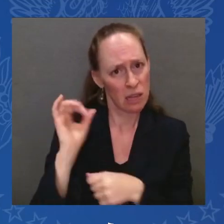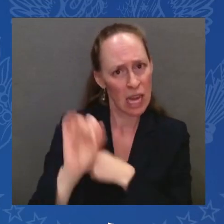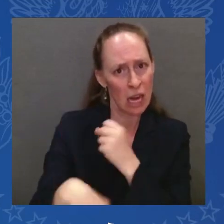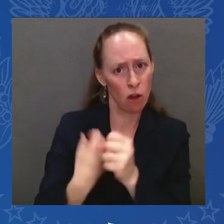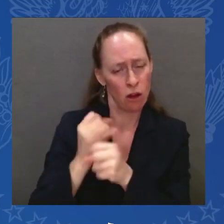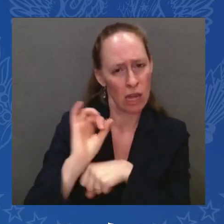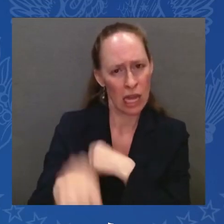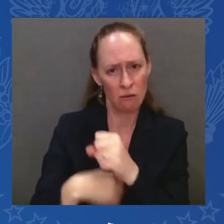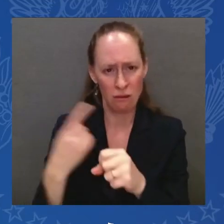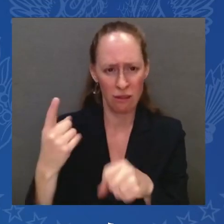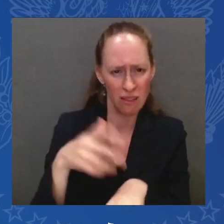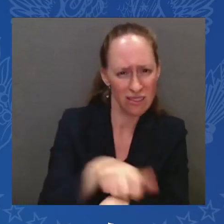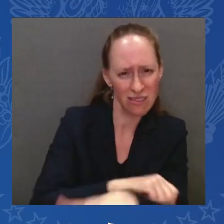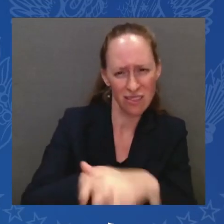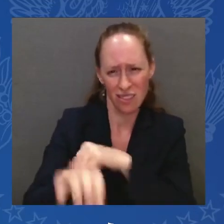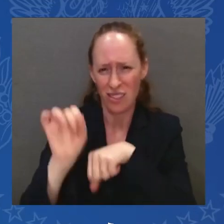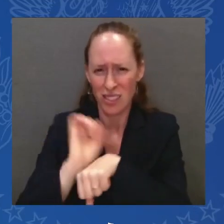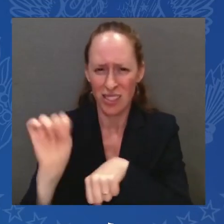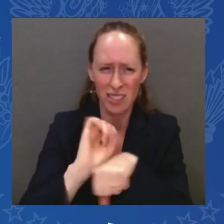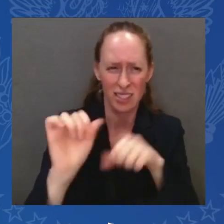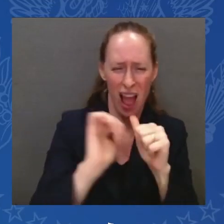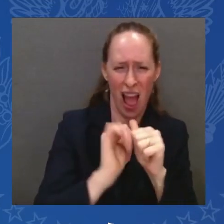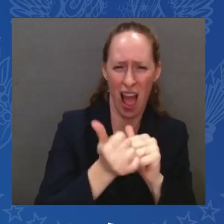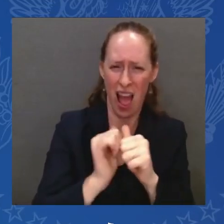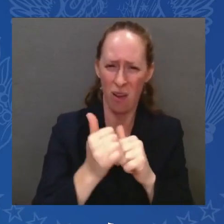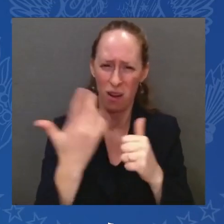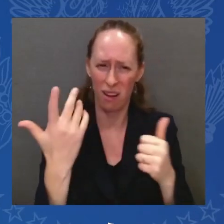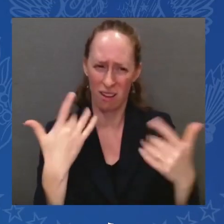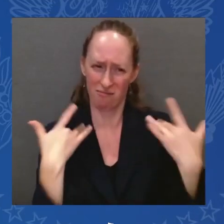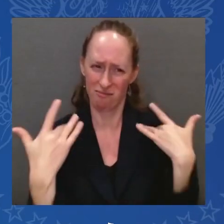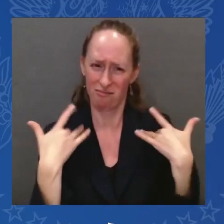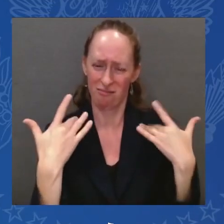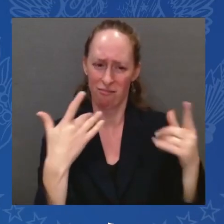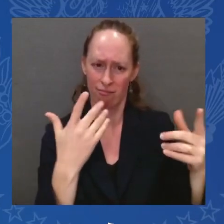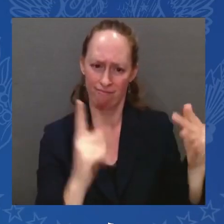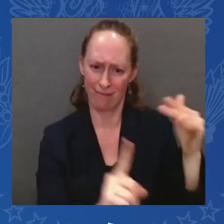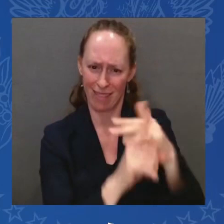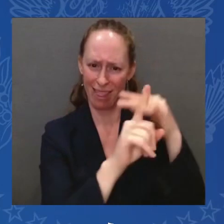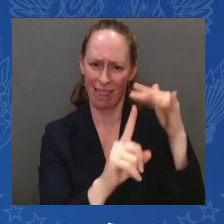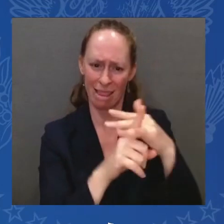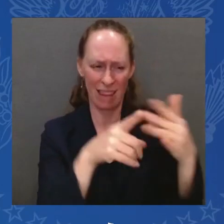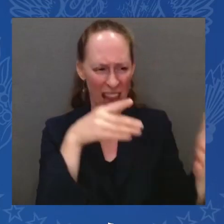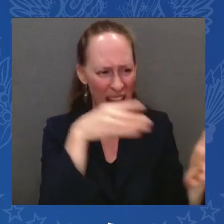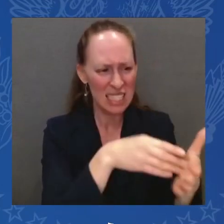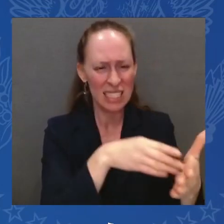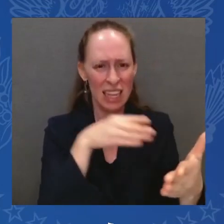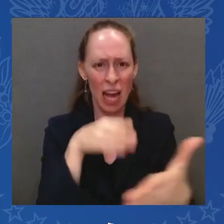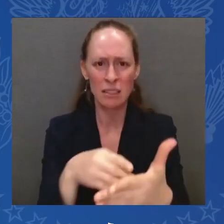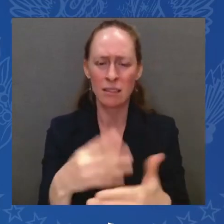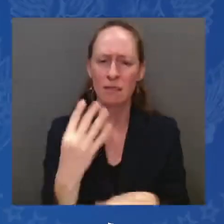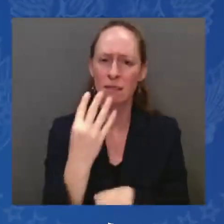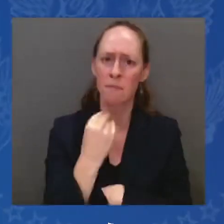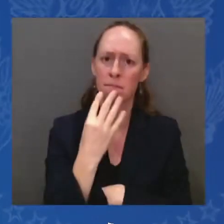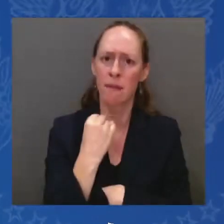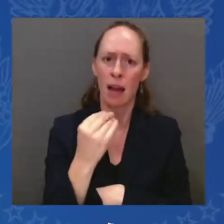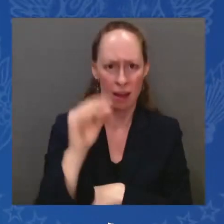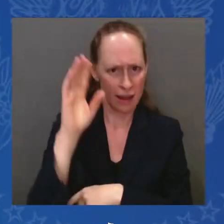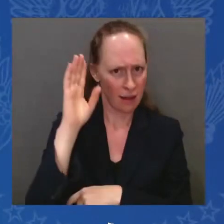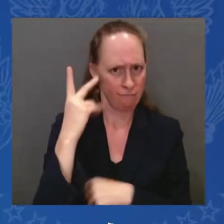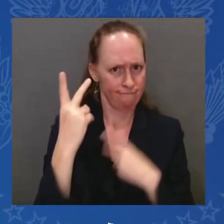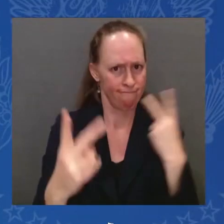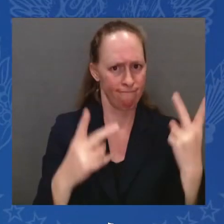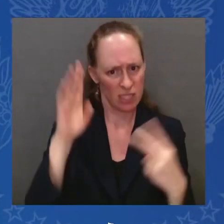-Semitism. And I know many of you are personally impacted by what's happened in Israel. There are